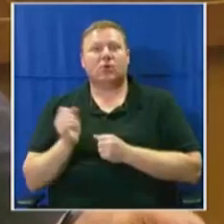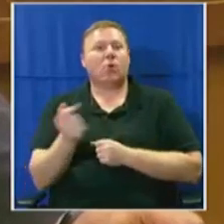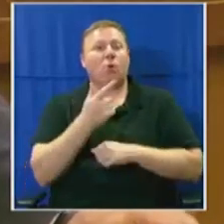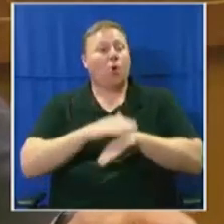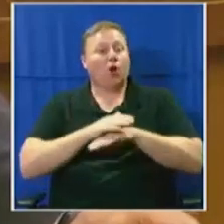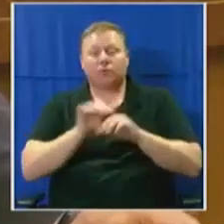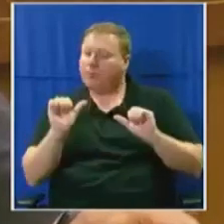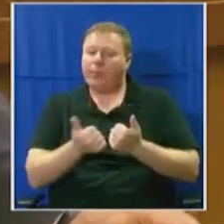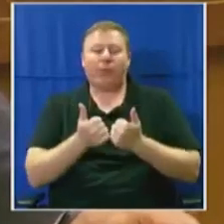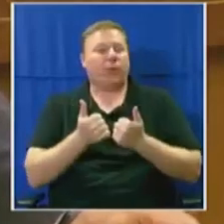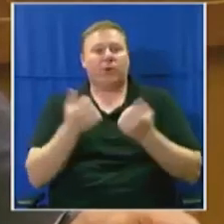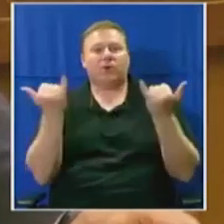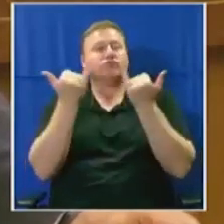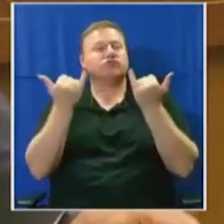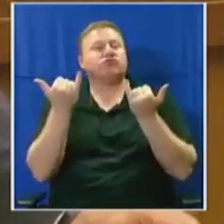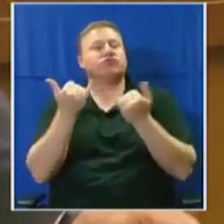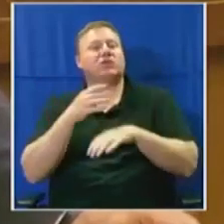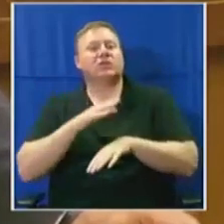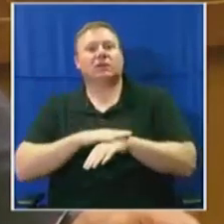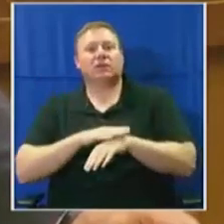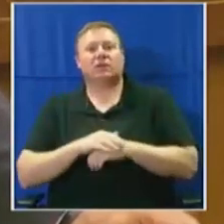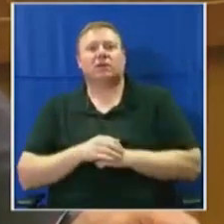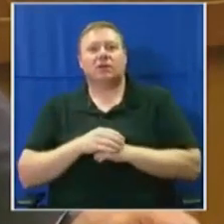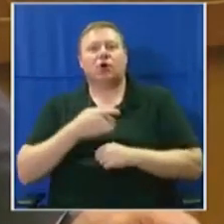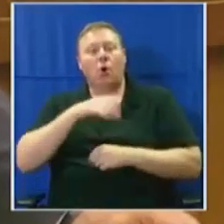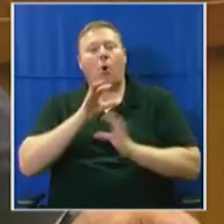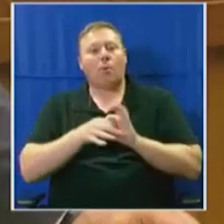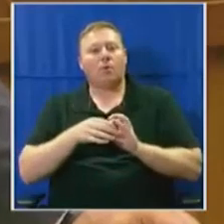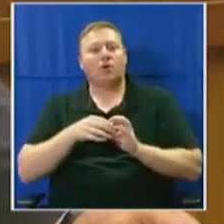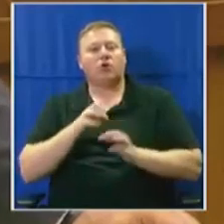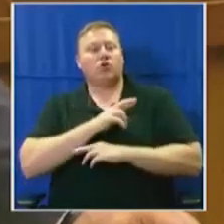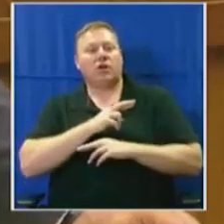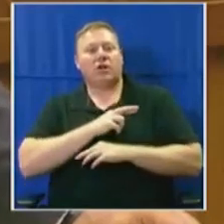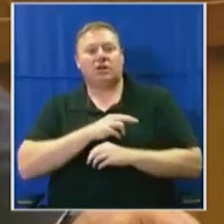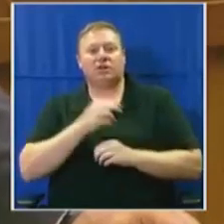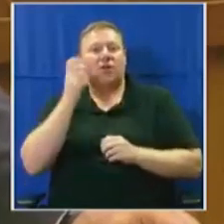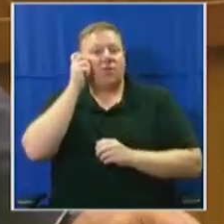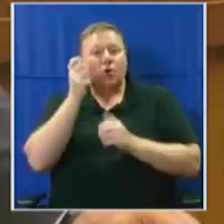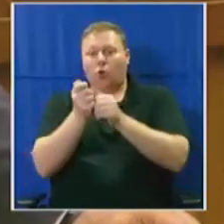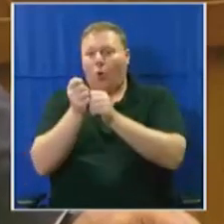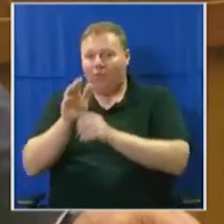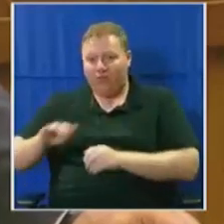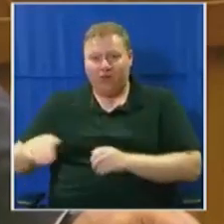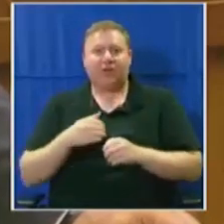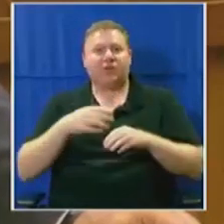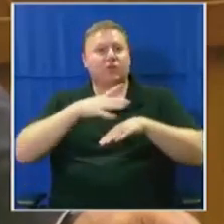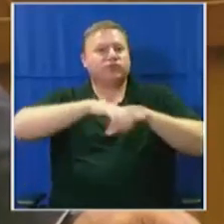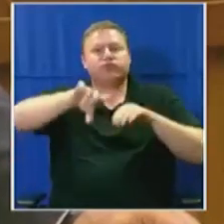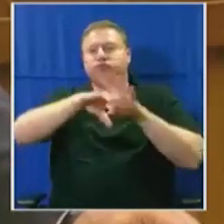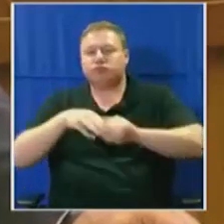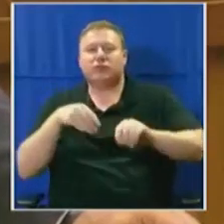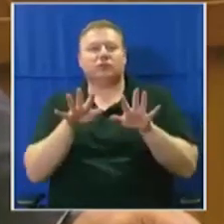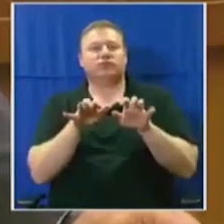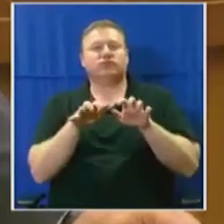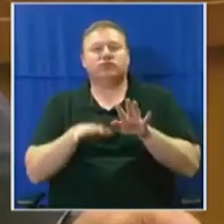festive season. Go home, rest, switch off your cell phones, take off your shoes, go and walk barefoot and just relax